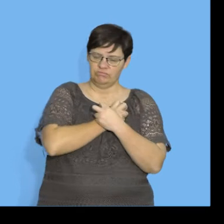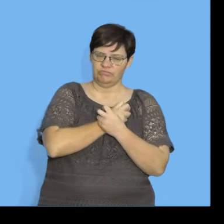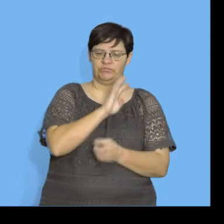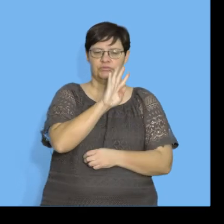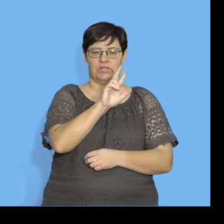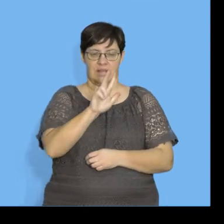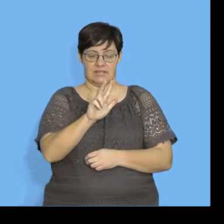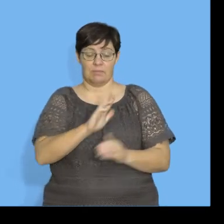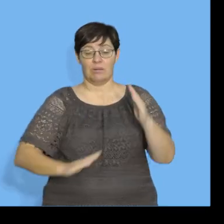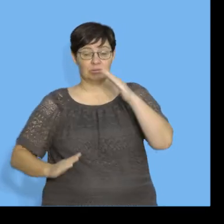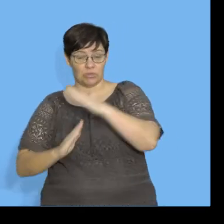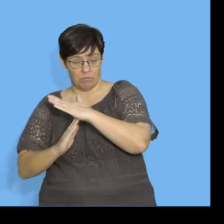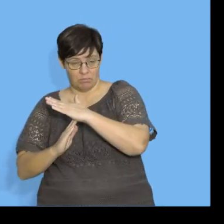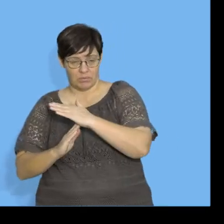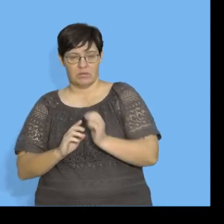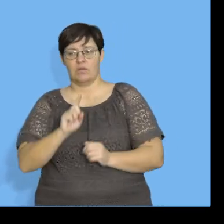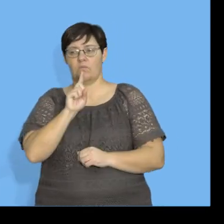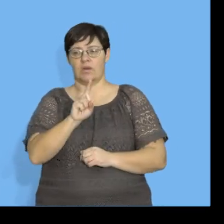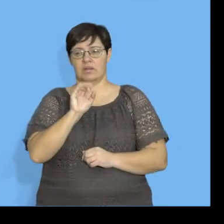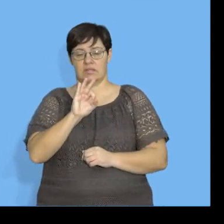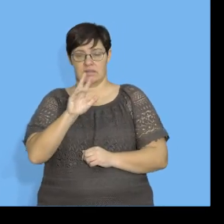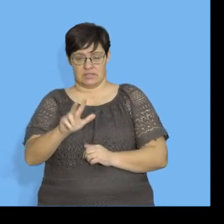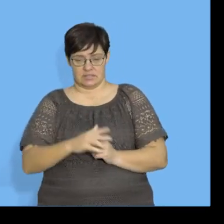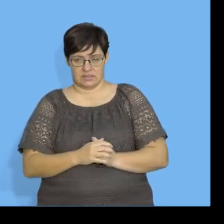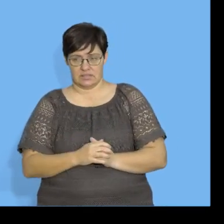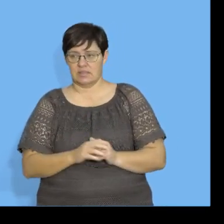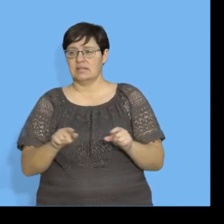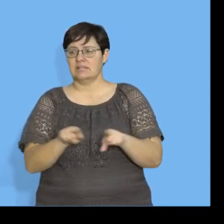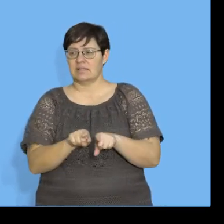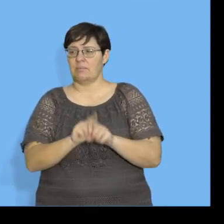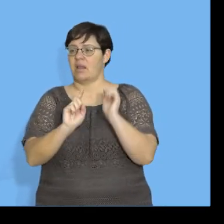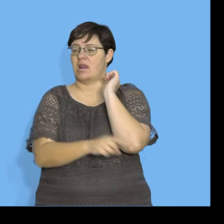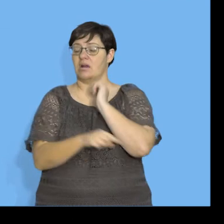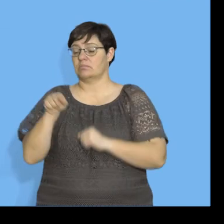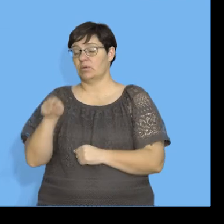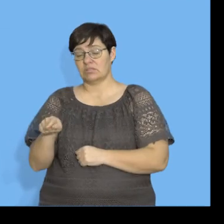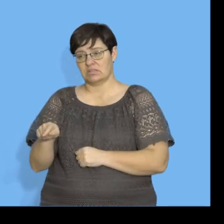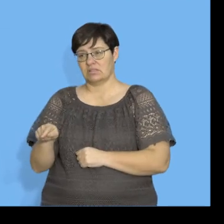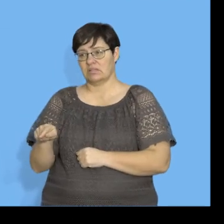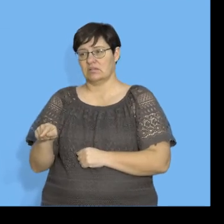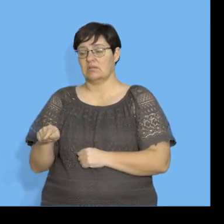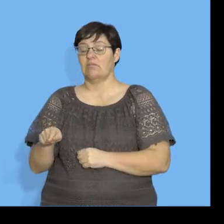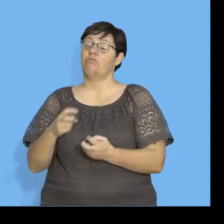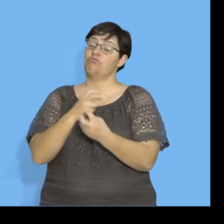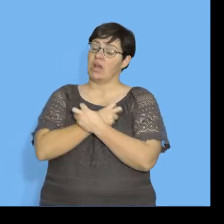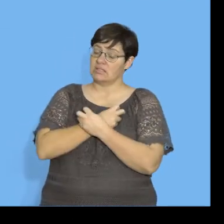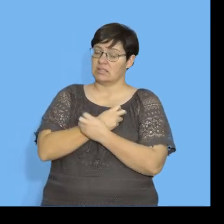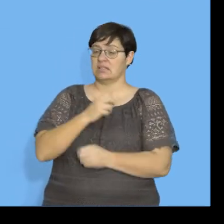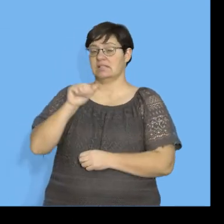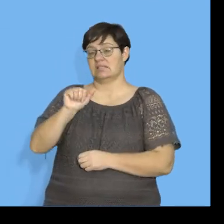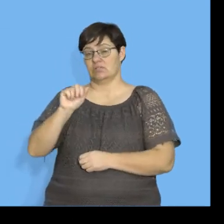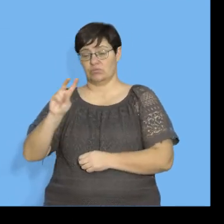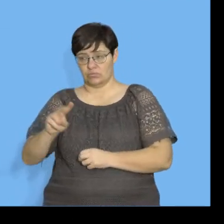and the peak heart rate was 138. Similarly, the last person's resting heart rate was